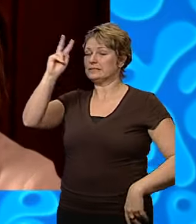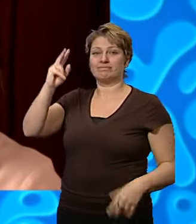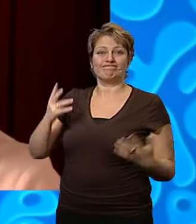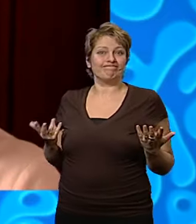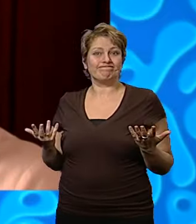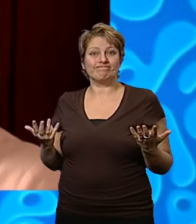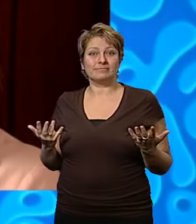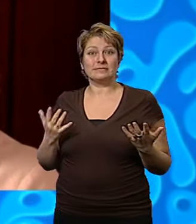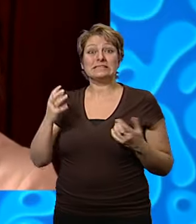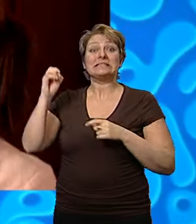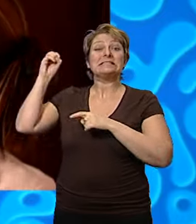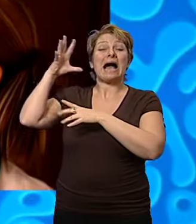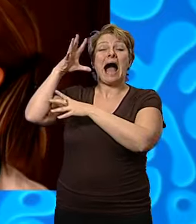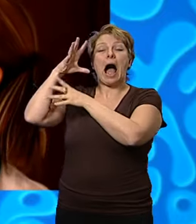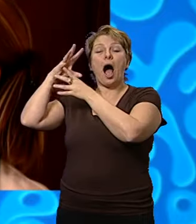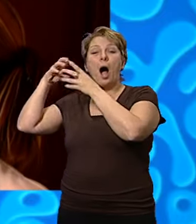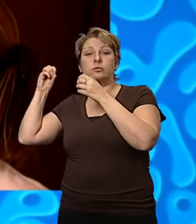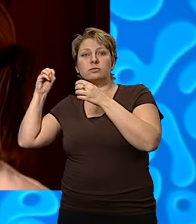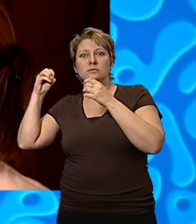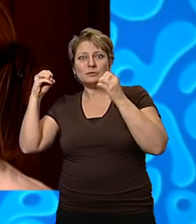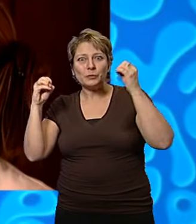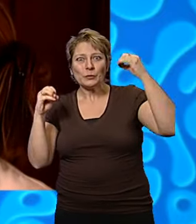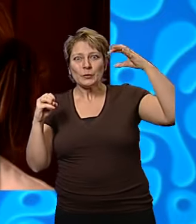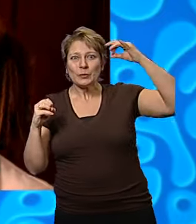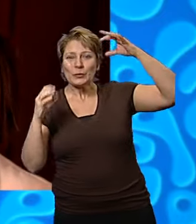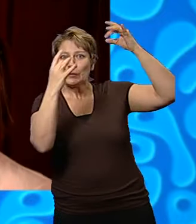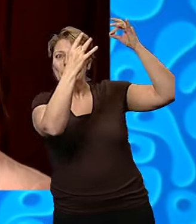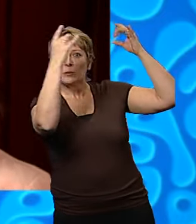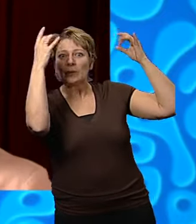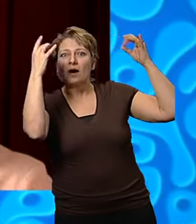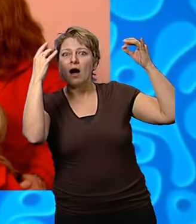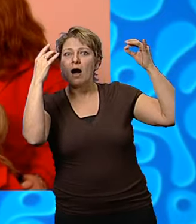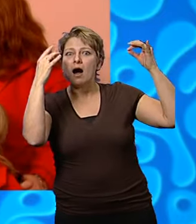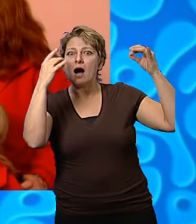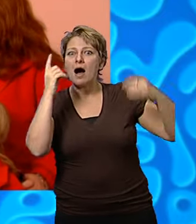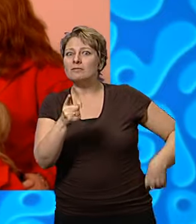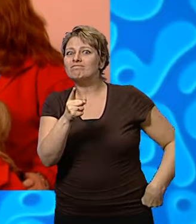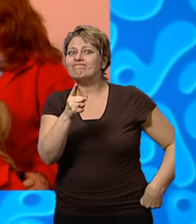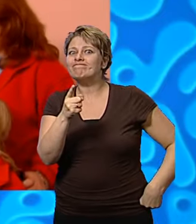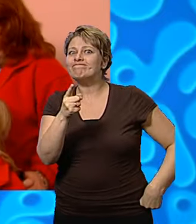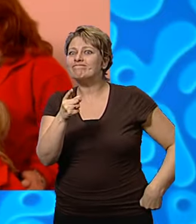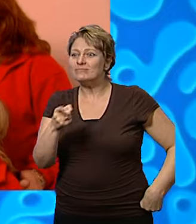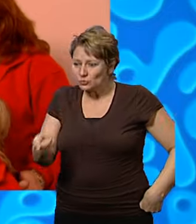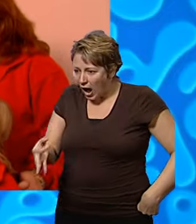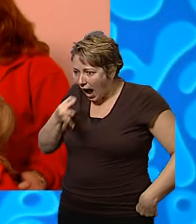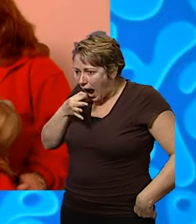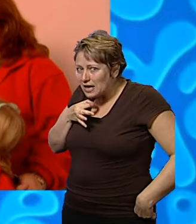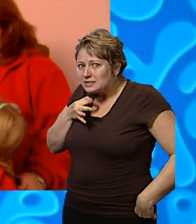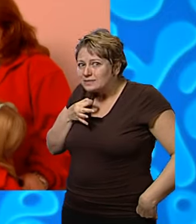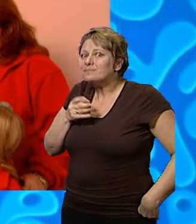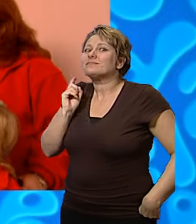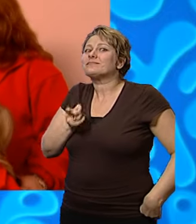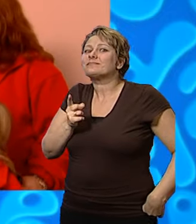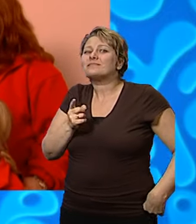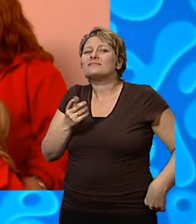away and it's dark, that's when the stars start to shine. Oh, I think we've answered your question. You wanted to know